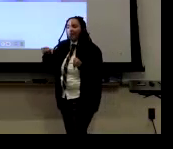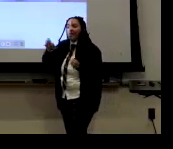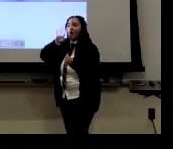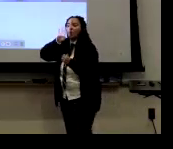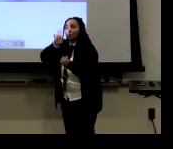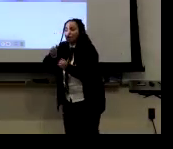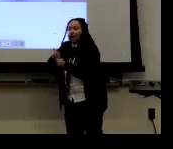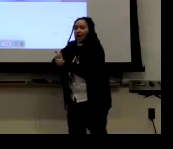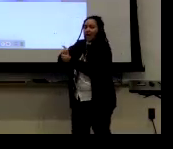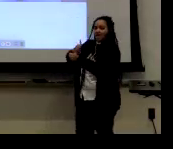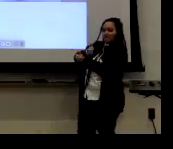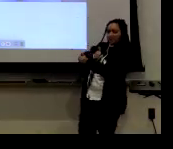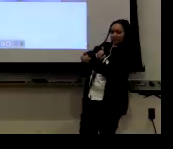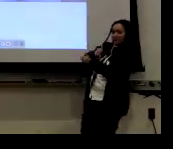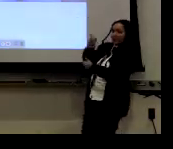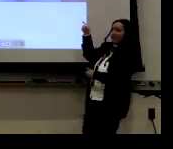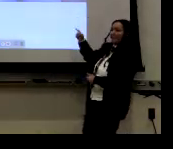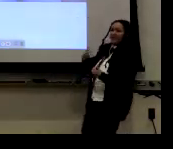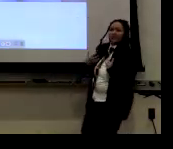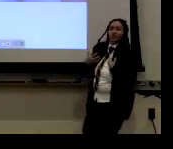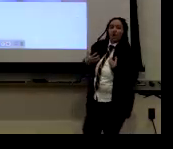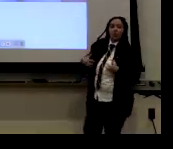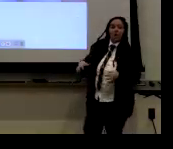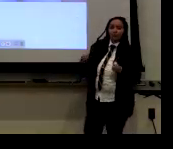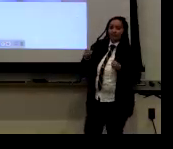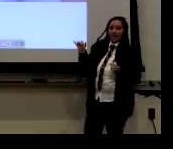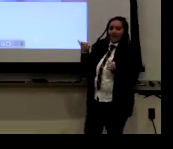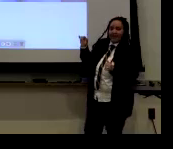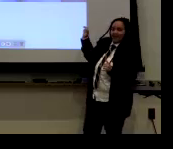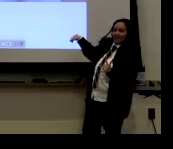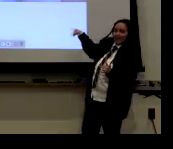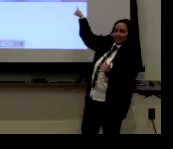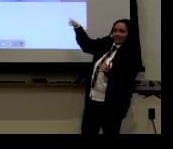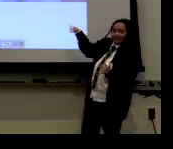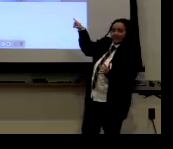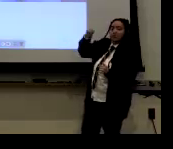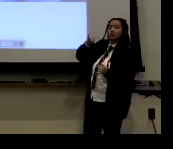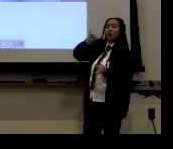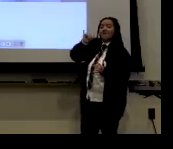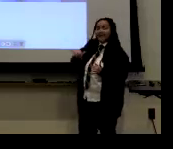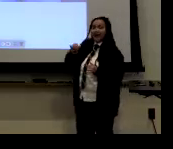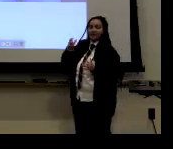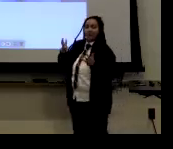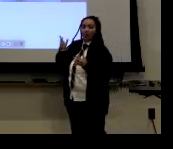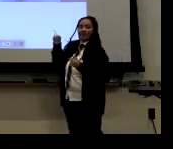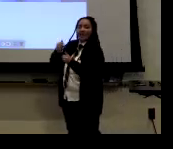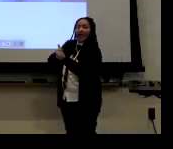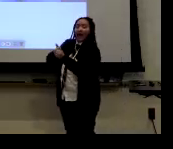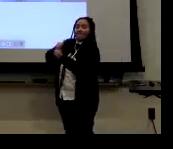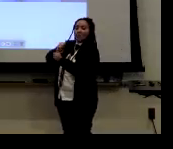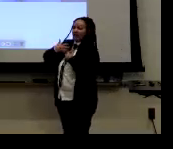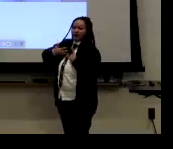And so it shows me what area of signing they would avoid. They didn't want to sign like this.